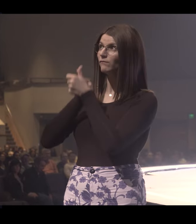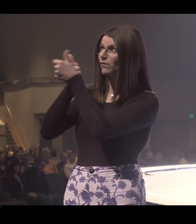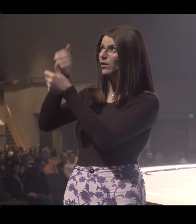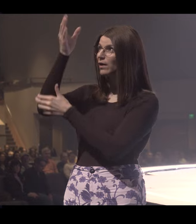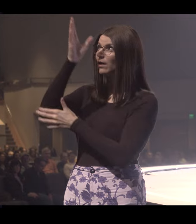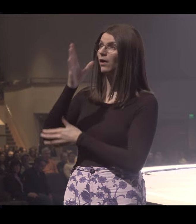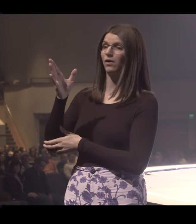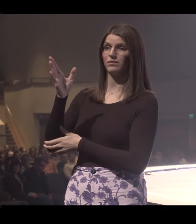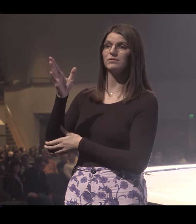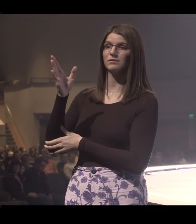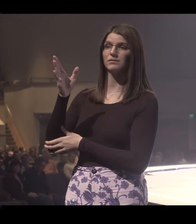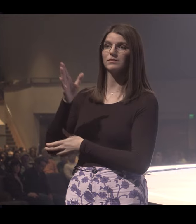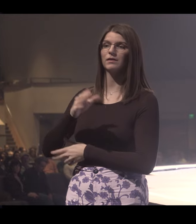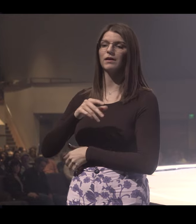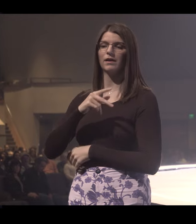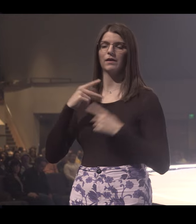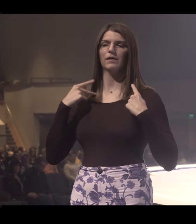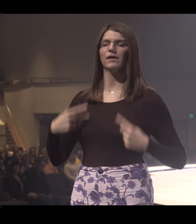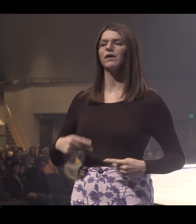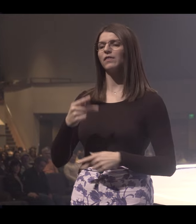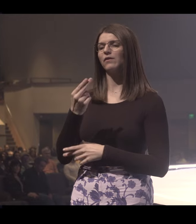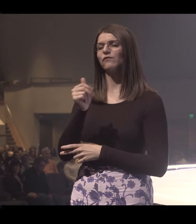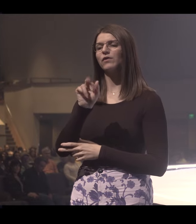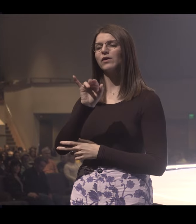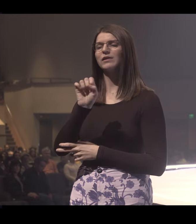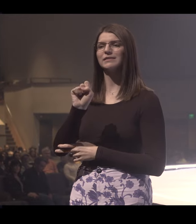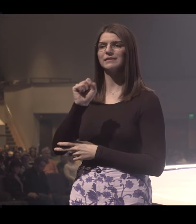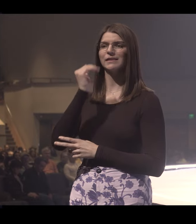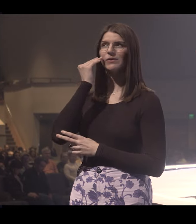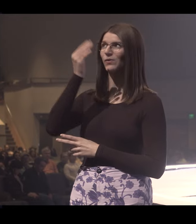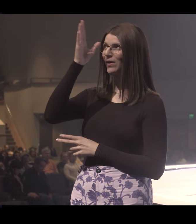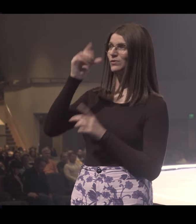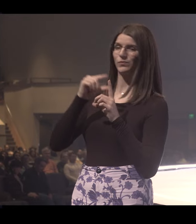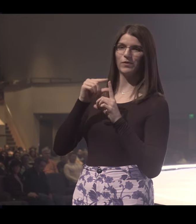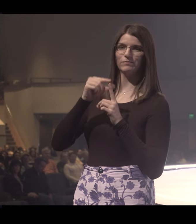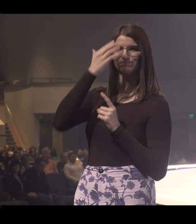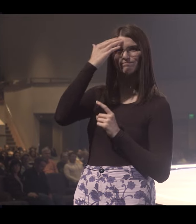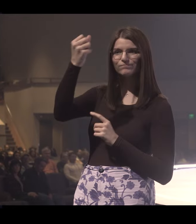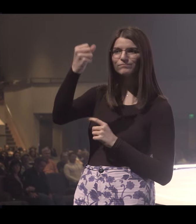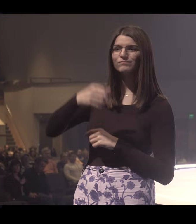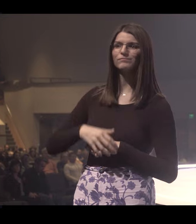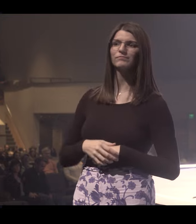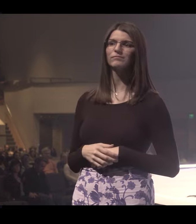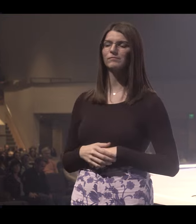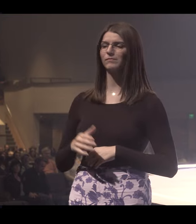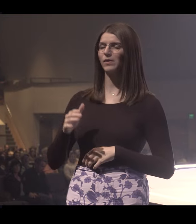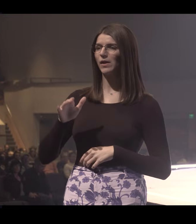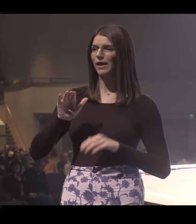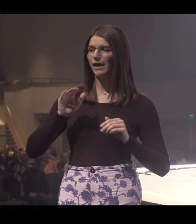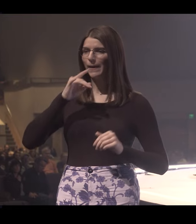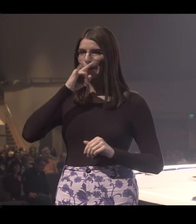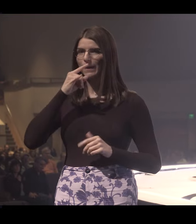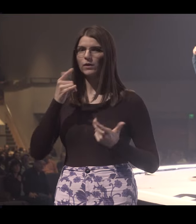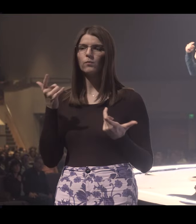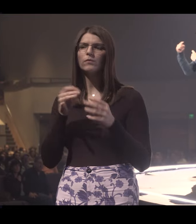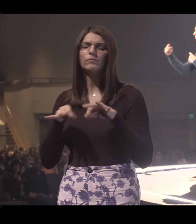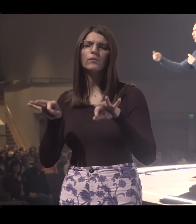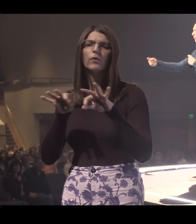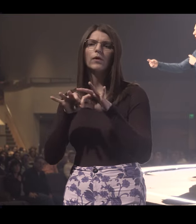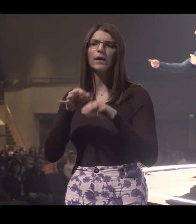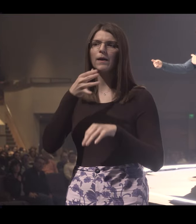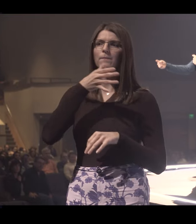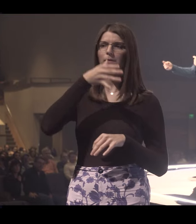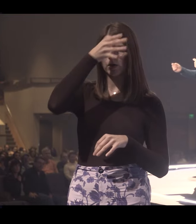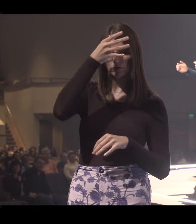word. They just don't know it. The Pharisees knew God's word. They had it memorized. I mean, you know this as a kid. You know, what mattered more? If your